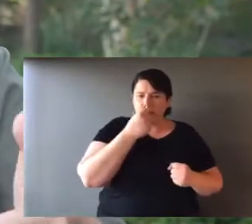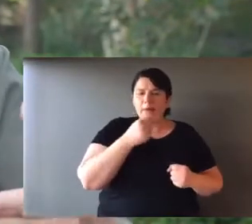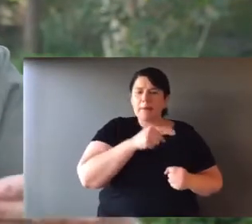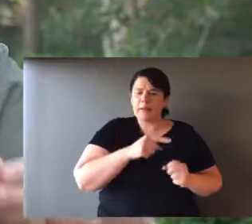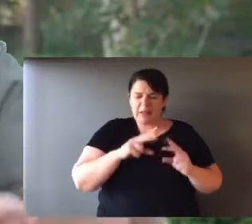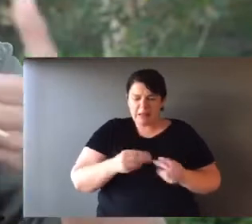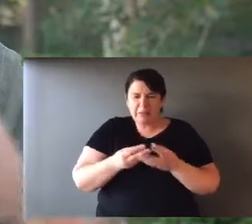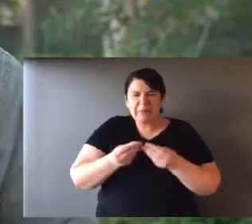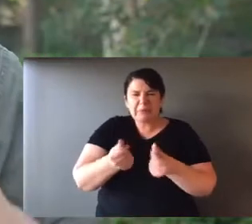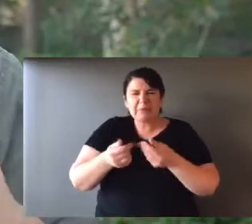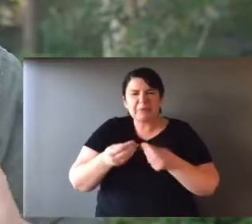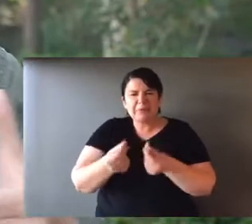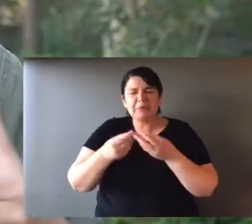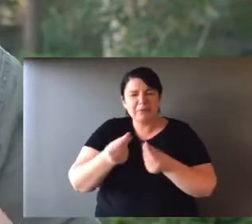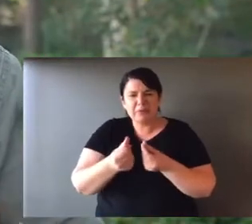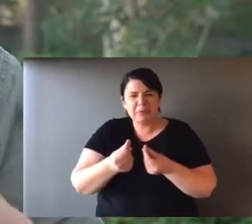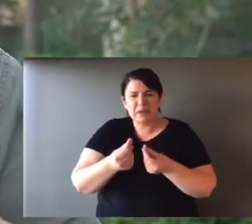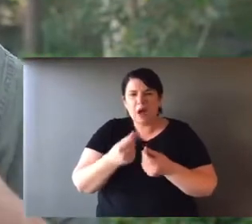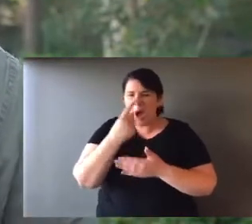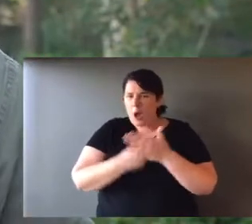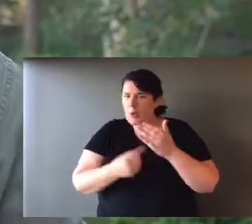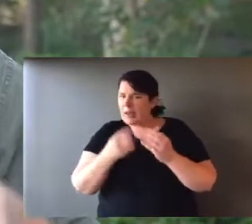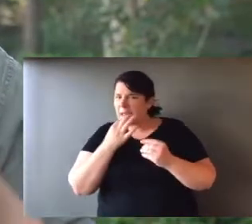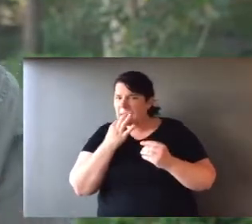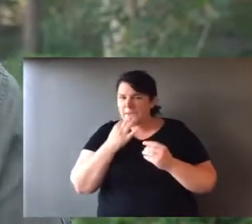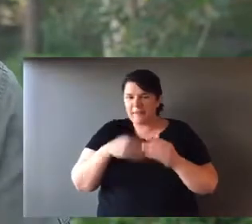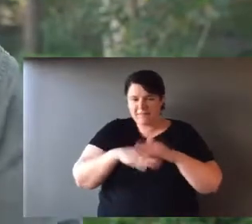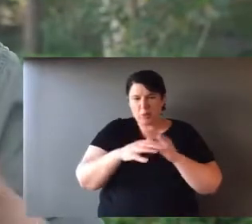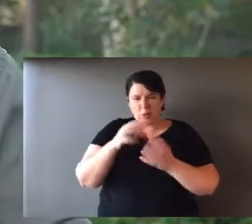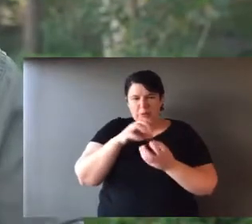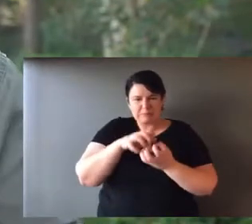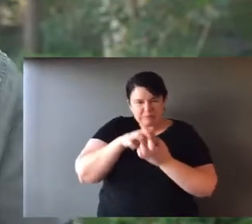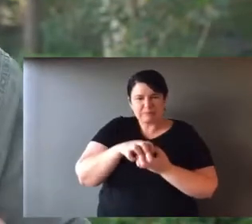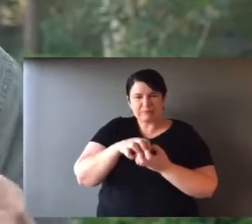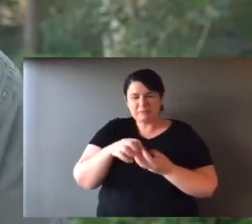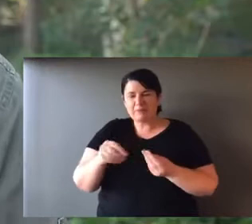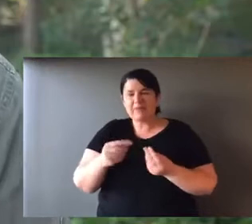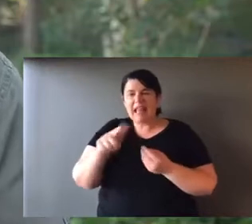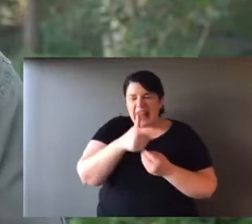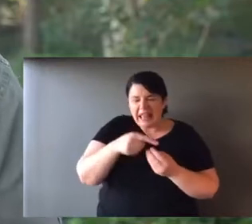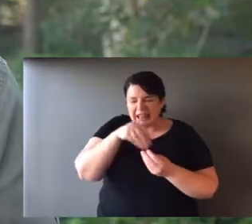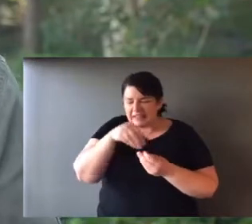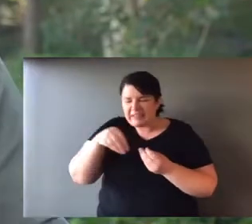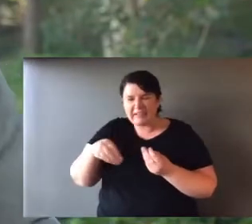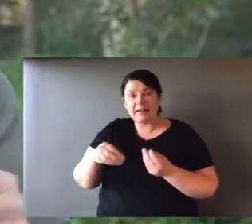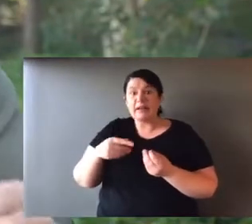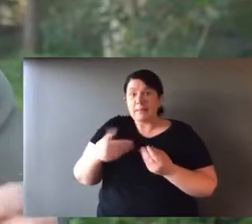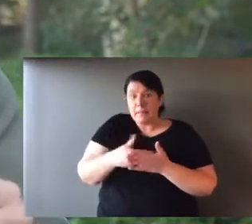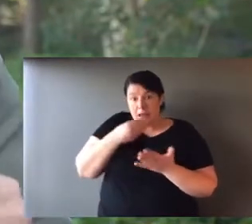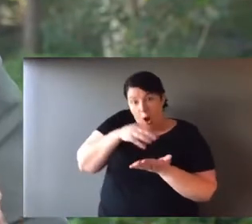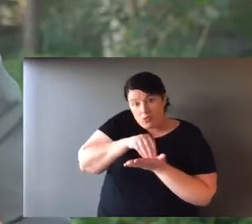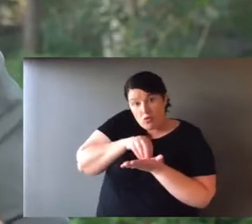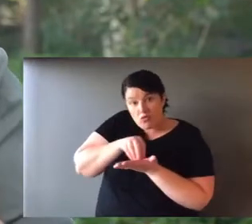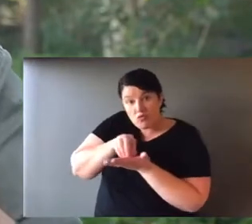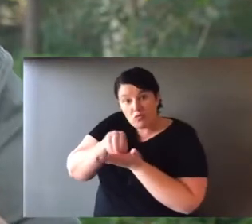gets a pasty faeces. A pasty poo that comes out. That's only semi-digested. And the joey eats it. It's got bits of